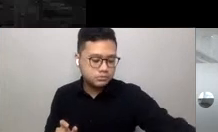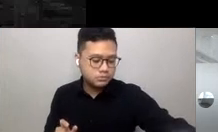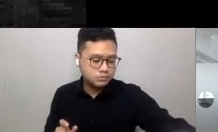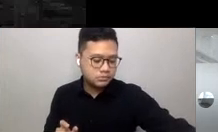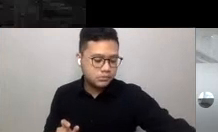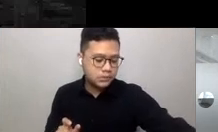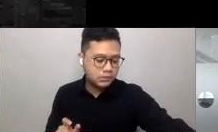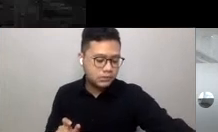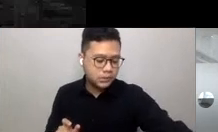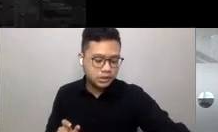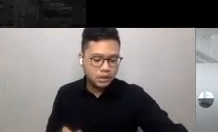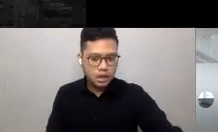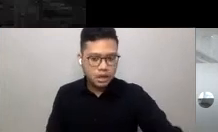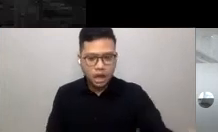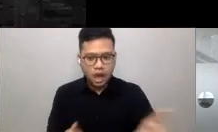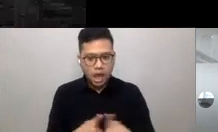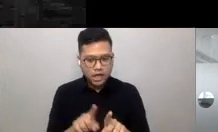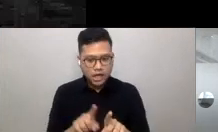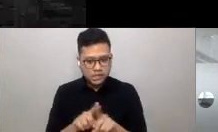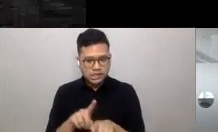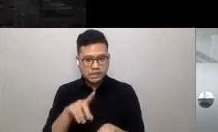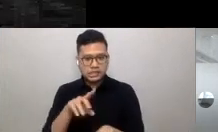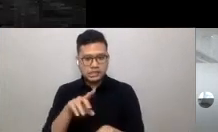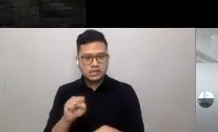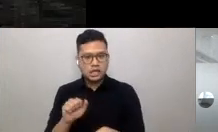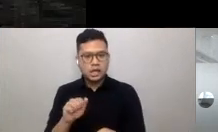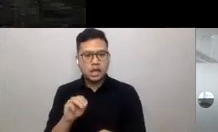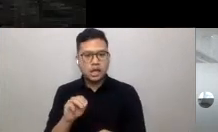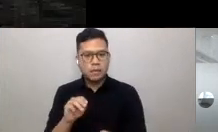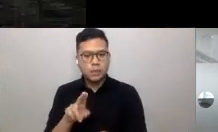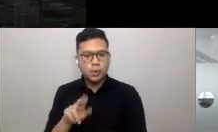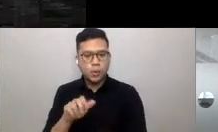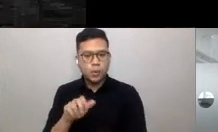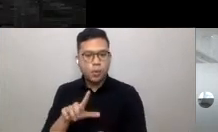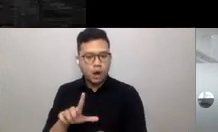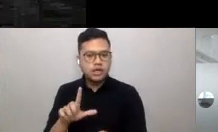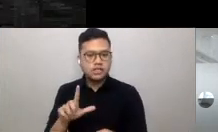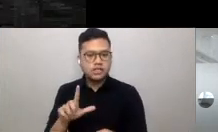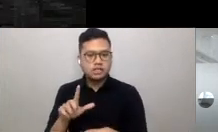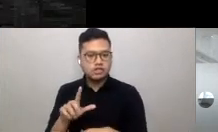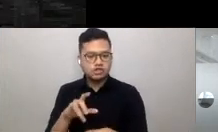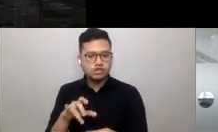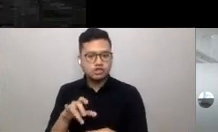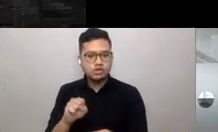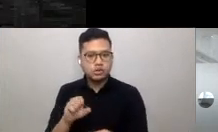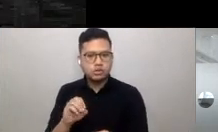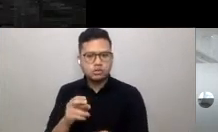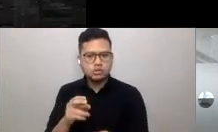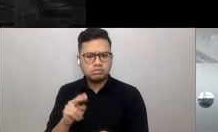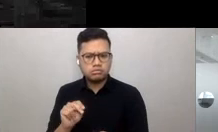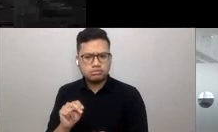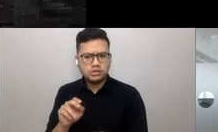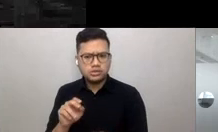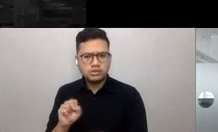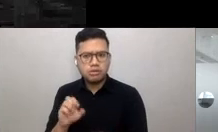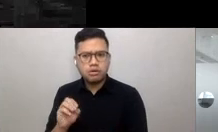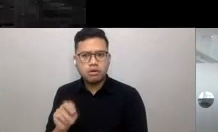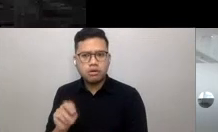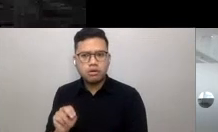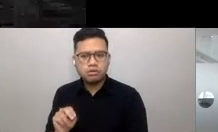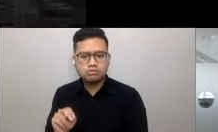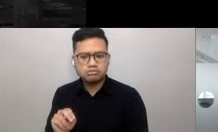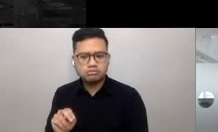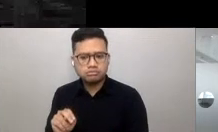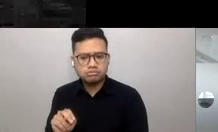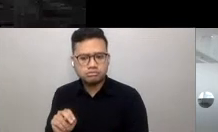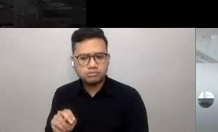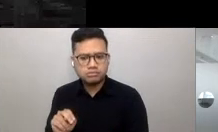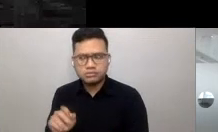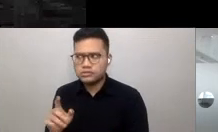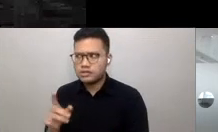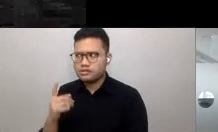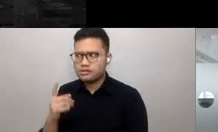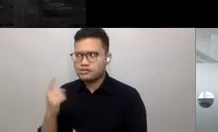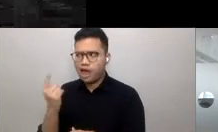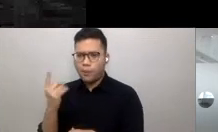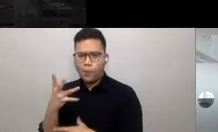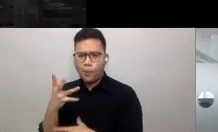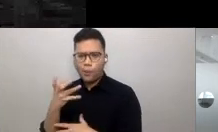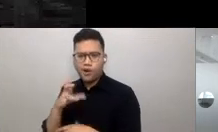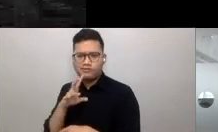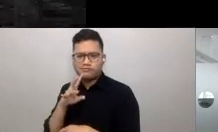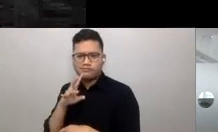As Samuel Johnson said in his city, if you're tired of life... Thank you. So, maybe somebody wants to put their